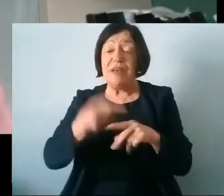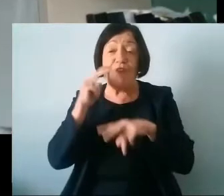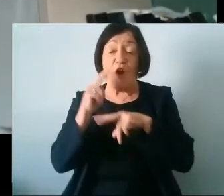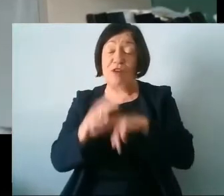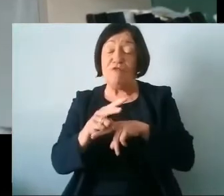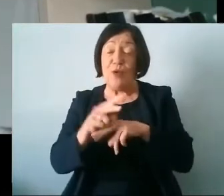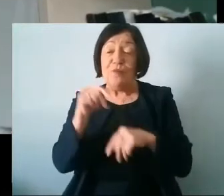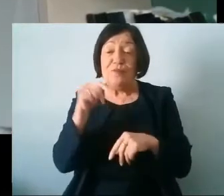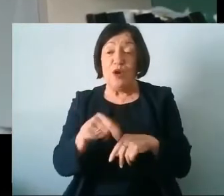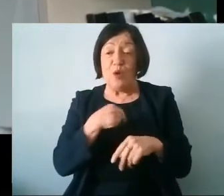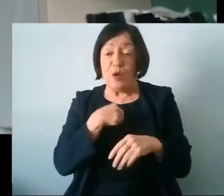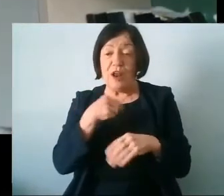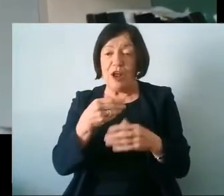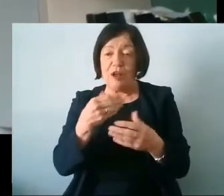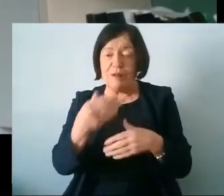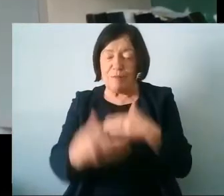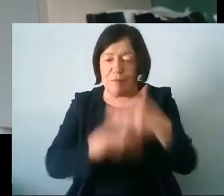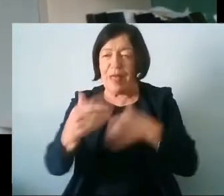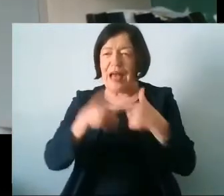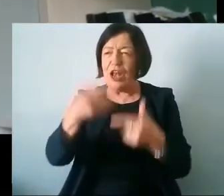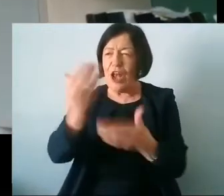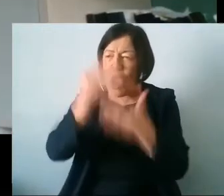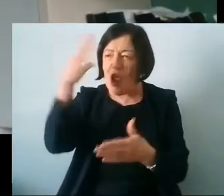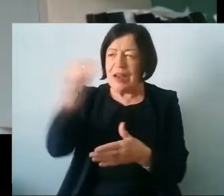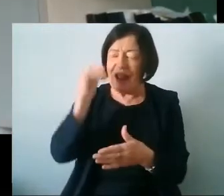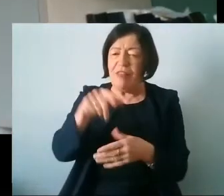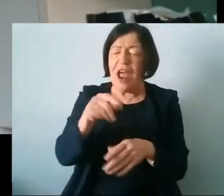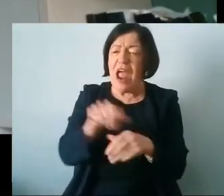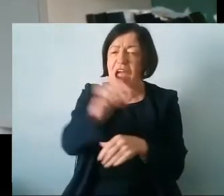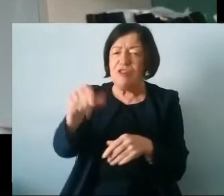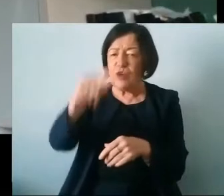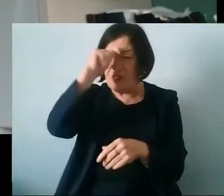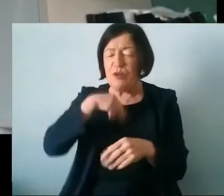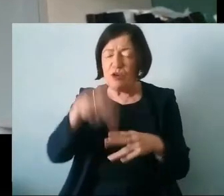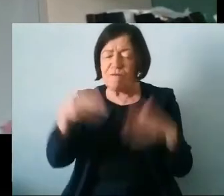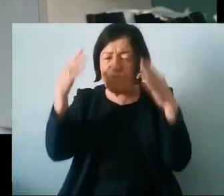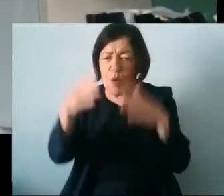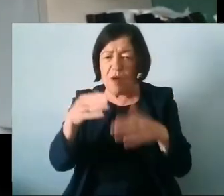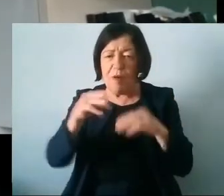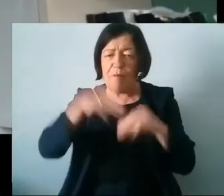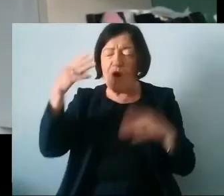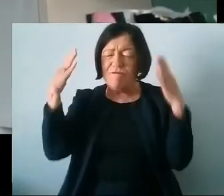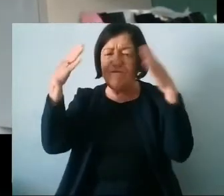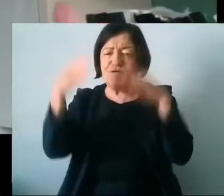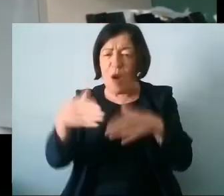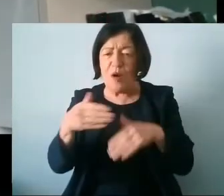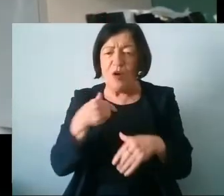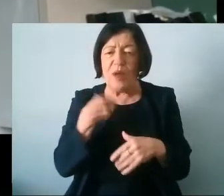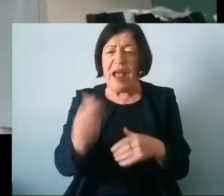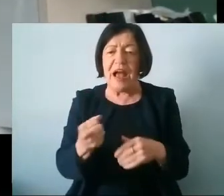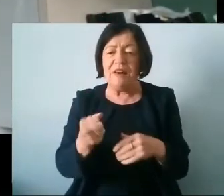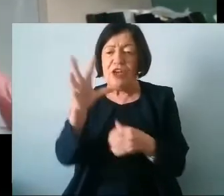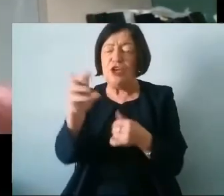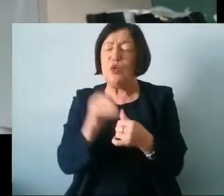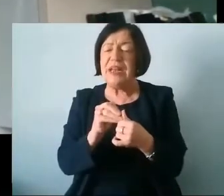we're going and we're learning I'd love to know are there areas that you think we could focus on we should focus on because we have a unique